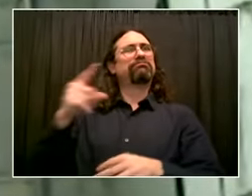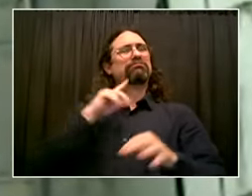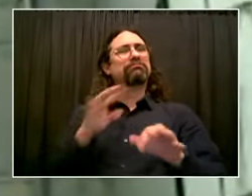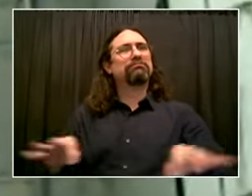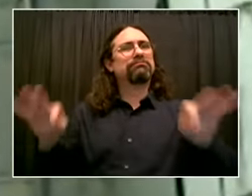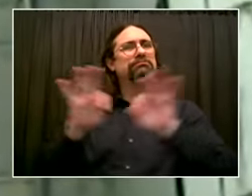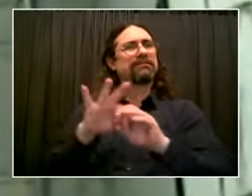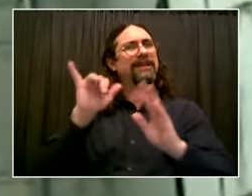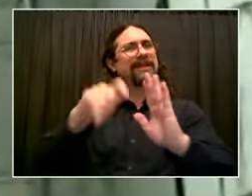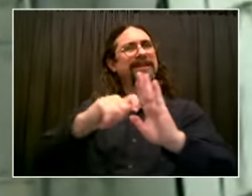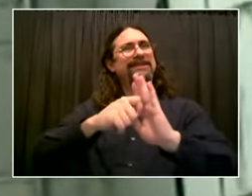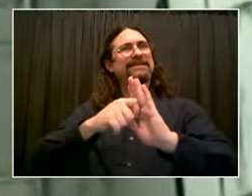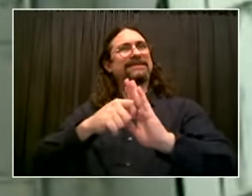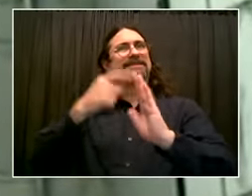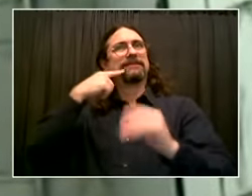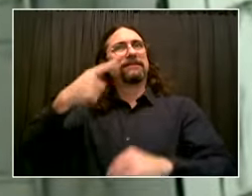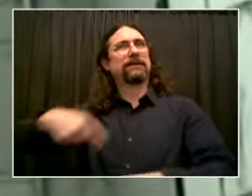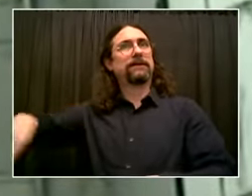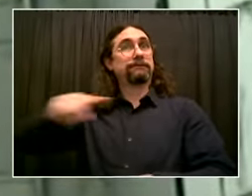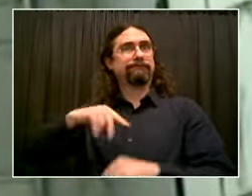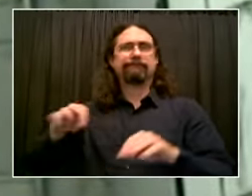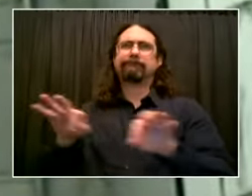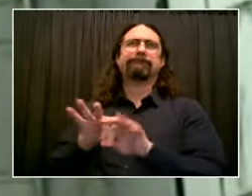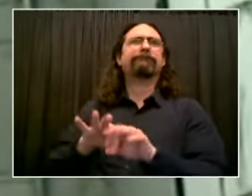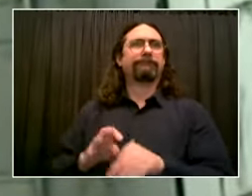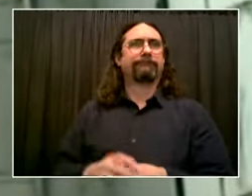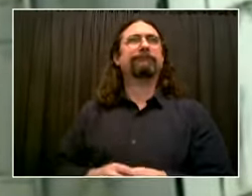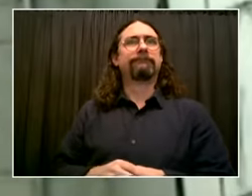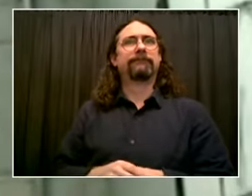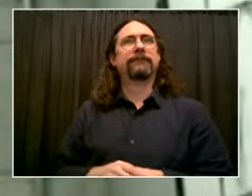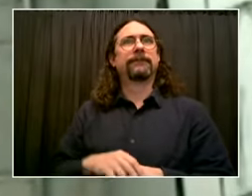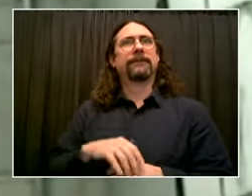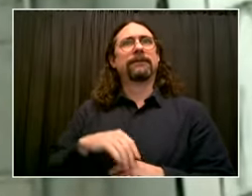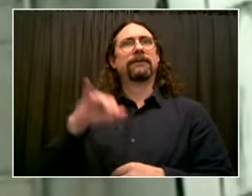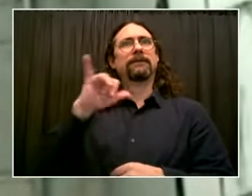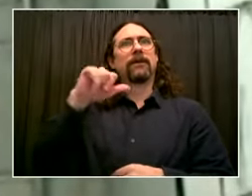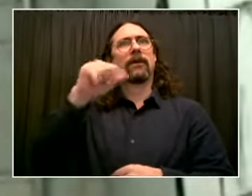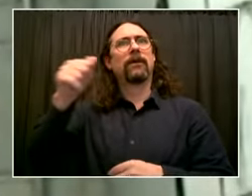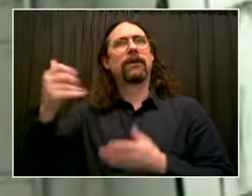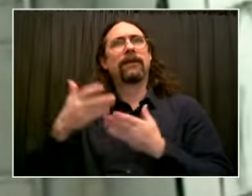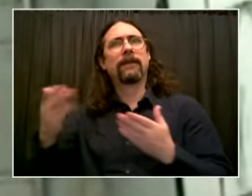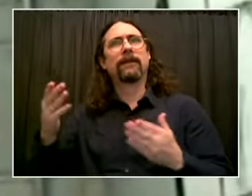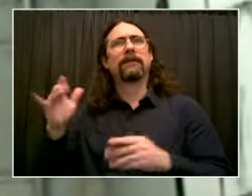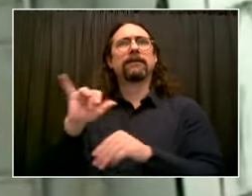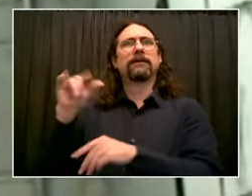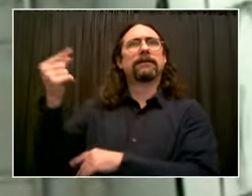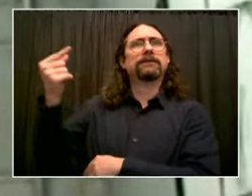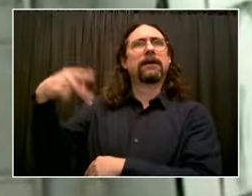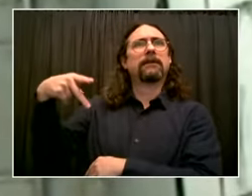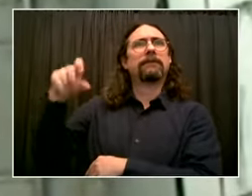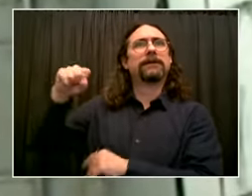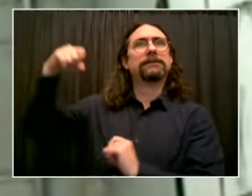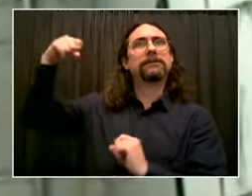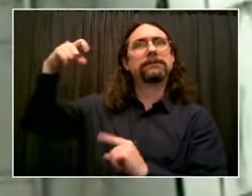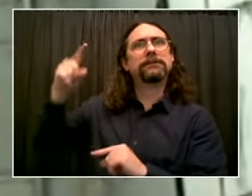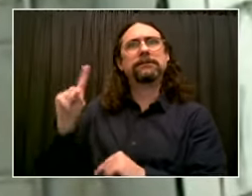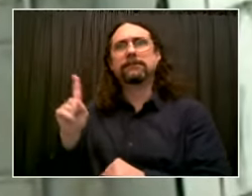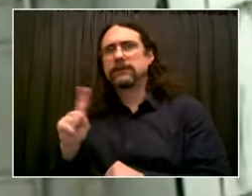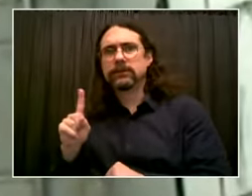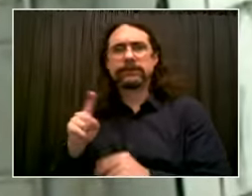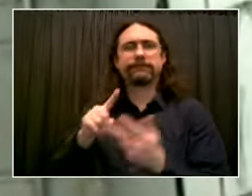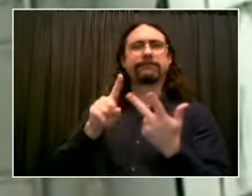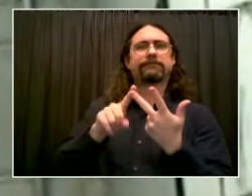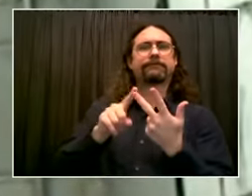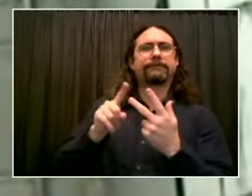Vehicle tracking, an initiative started by the Hunts Point Team Truck Program, a program where we began tracking some of our vehicles.